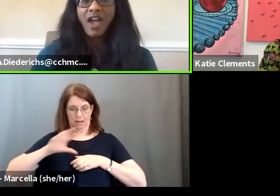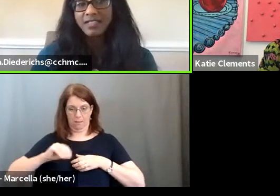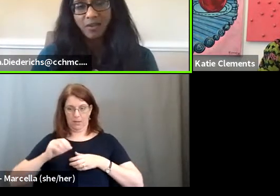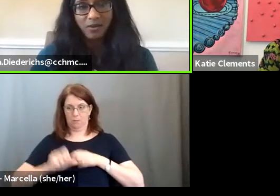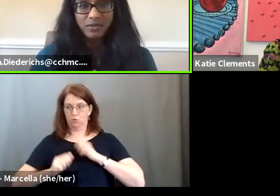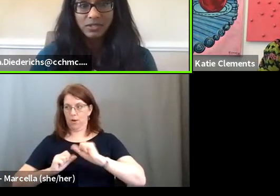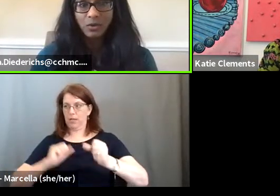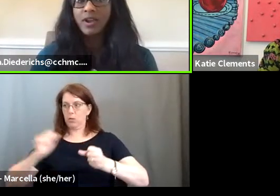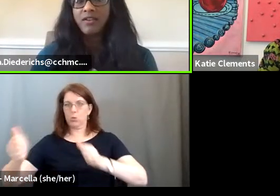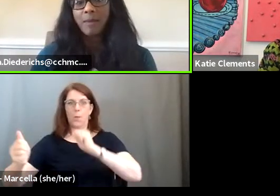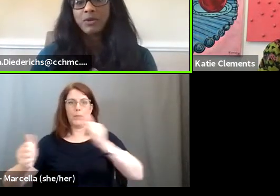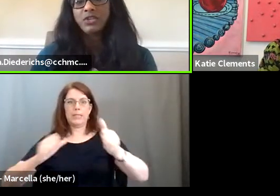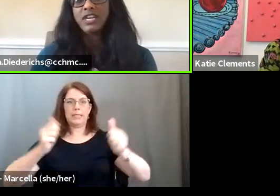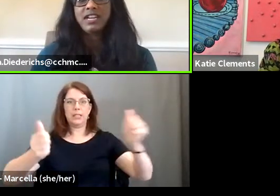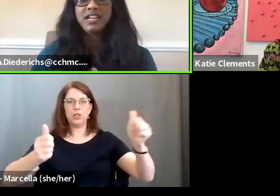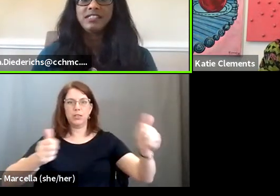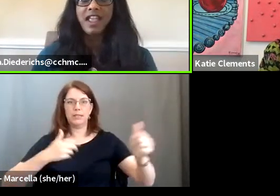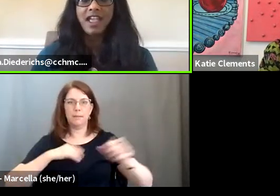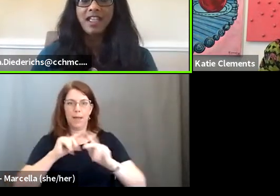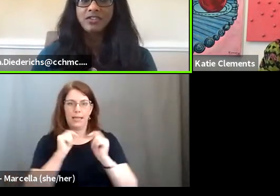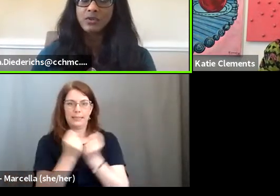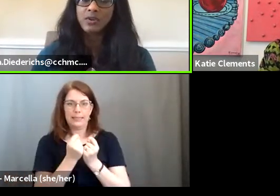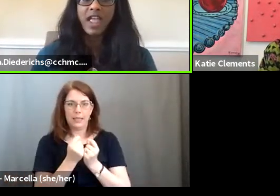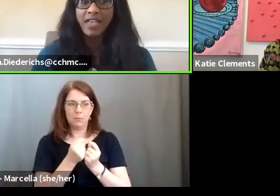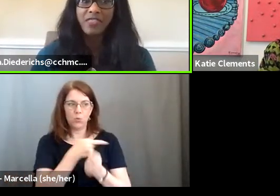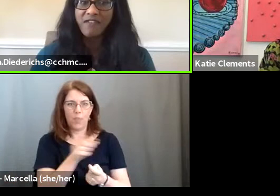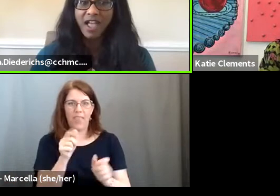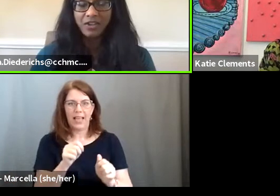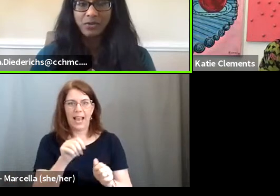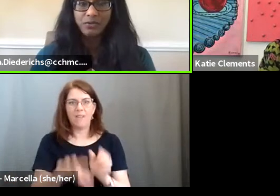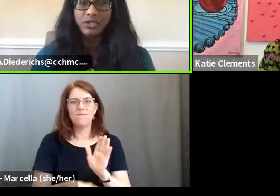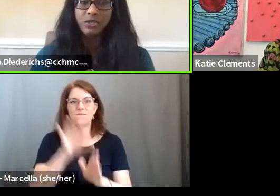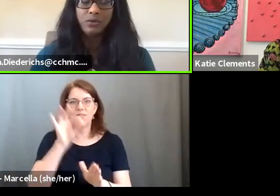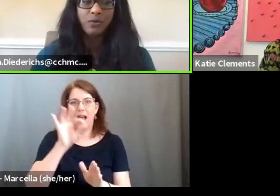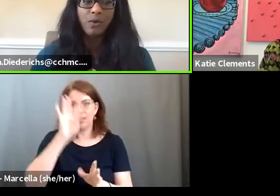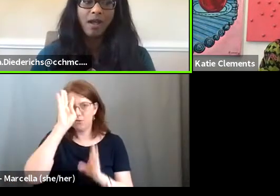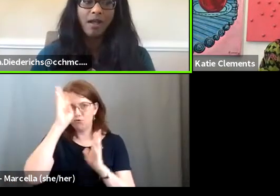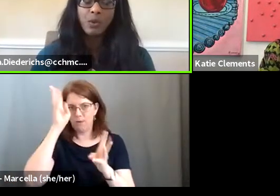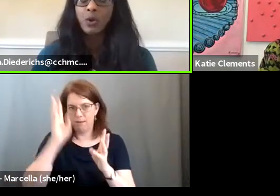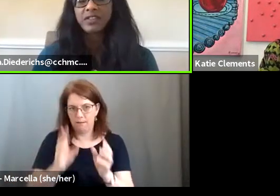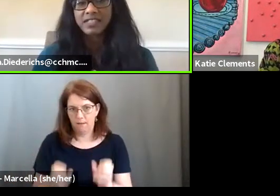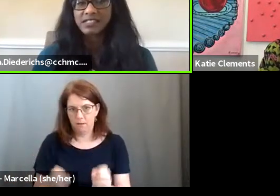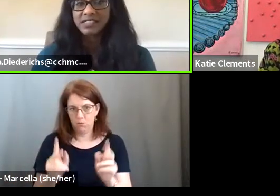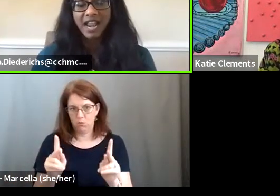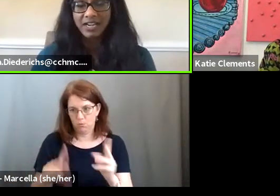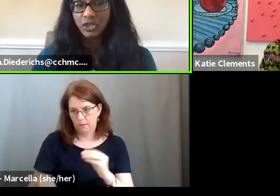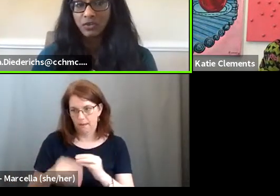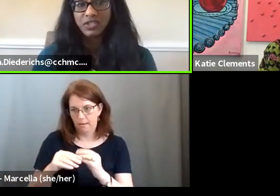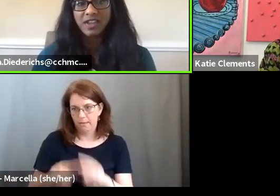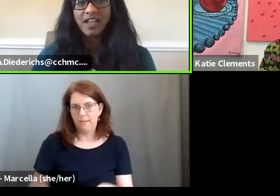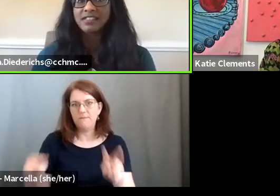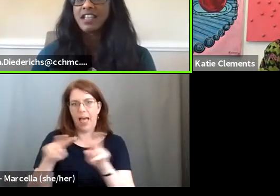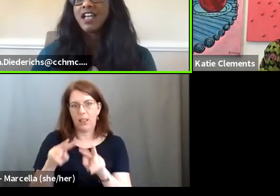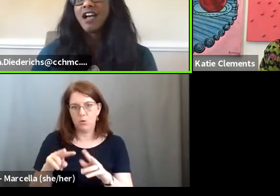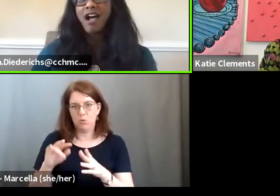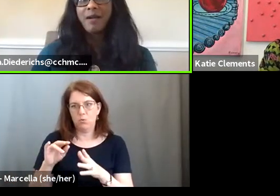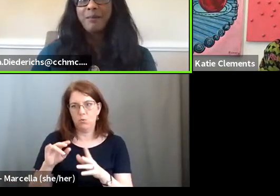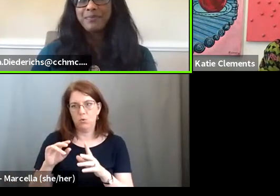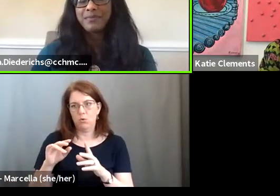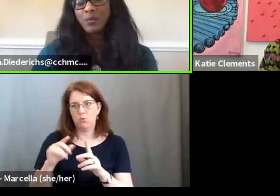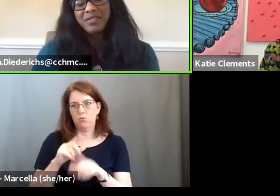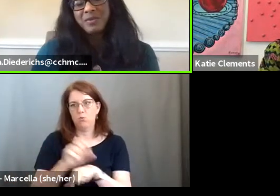find those creative opportunities and sort of add the value to, uh, the work that Cincinnati Children's does.